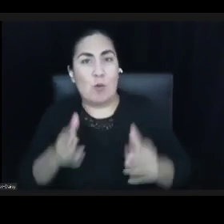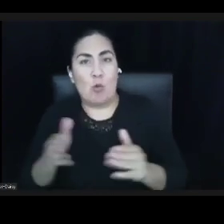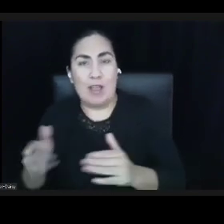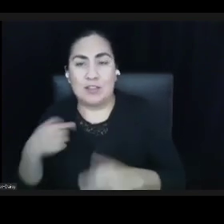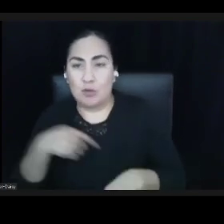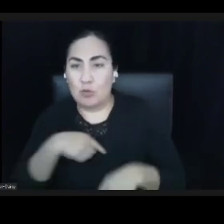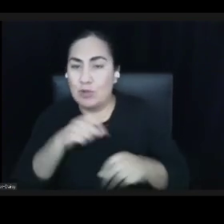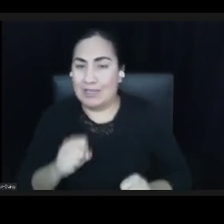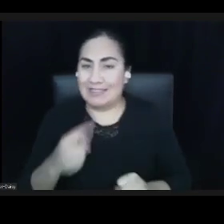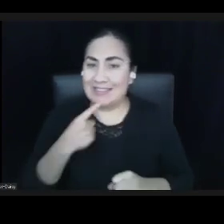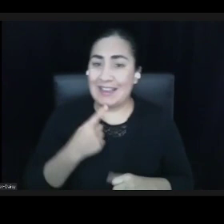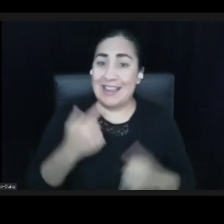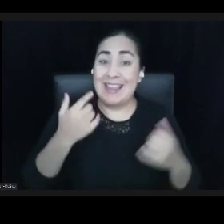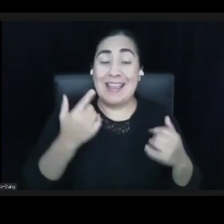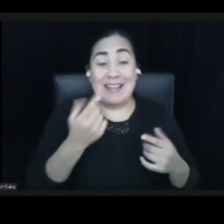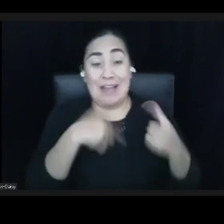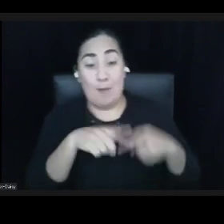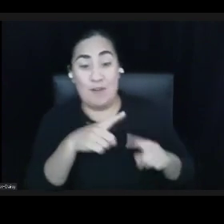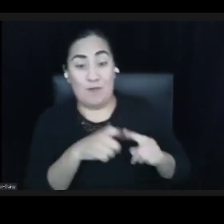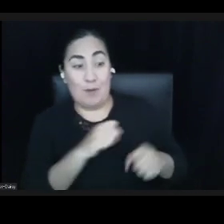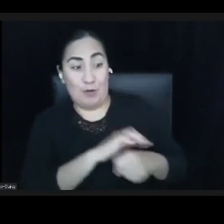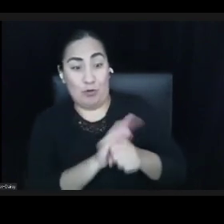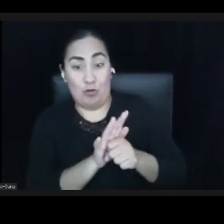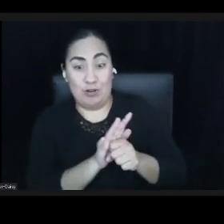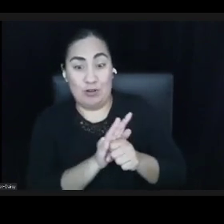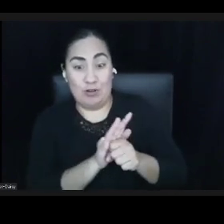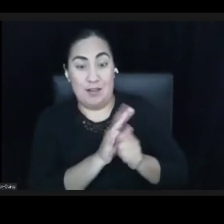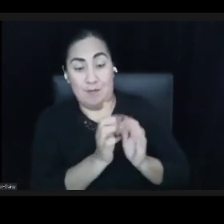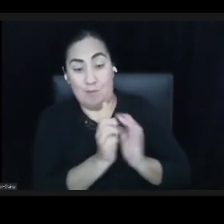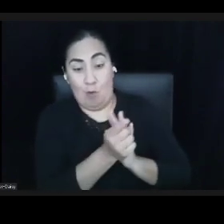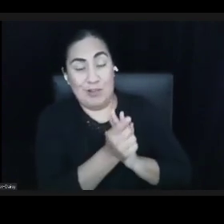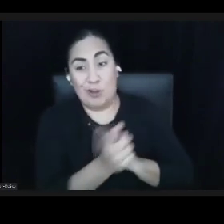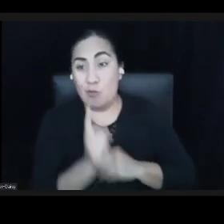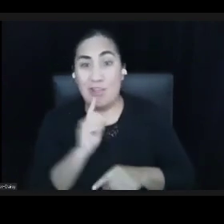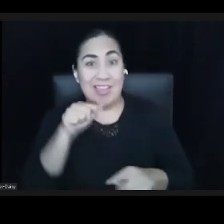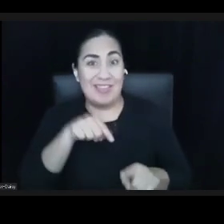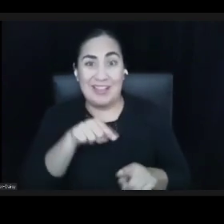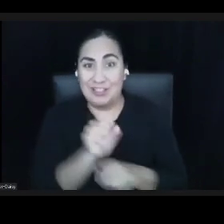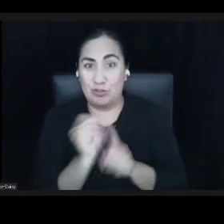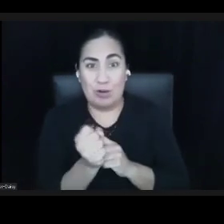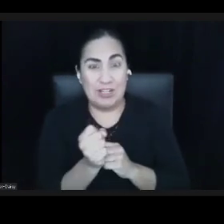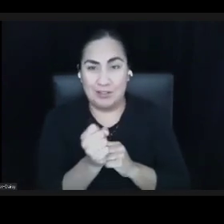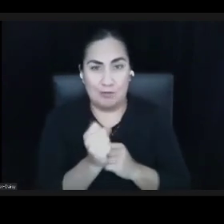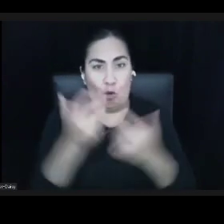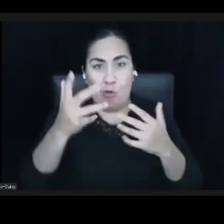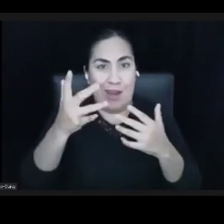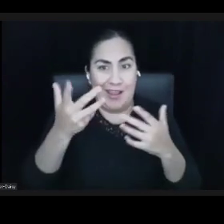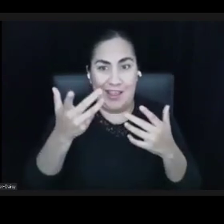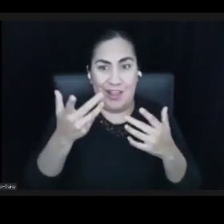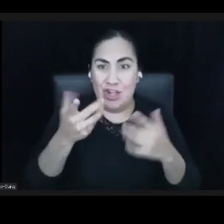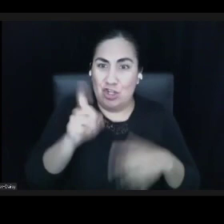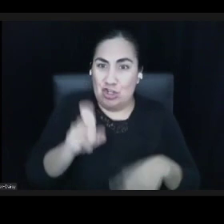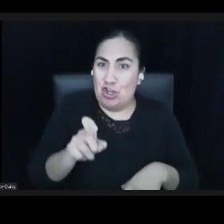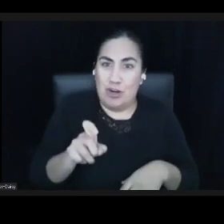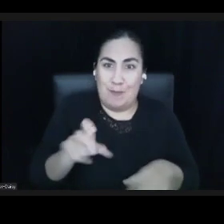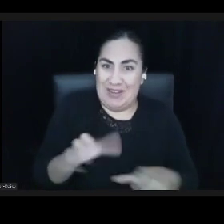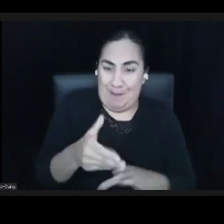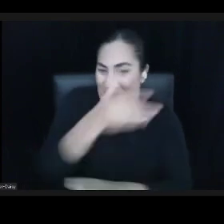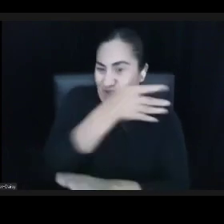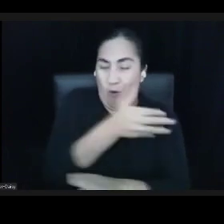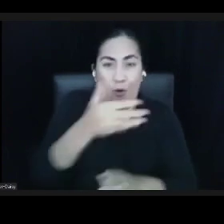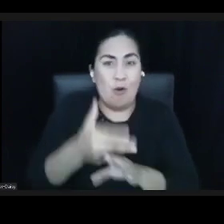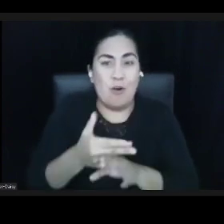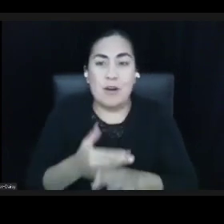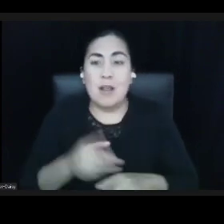from a coronavirus time, but this is actually something that has been past due. And so I offer these ideas, not only for the moment, but to last going